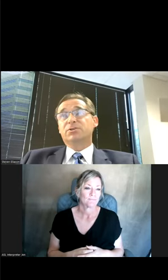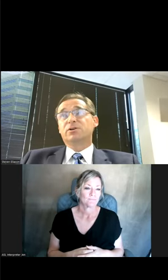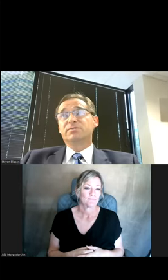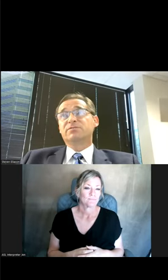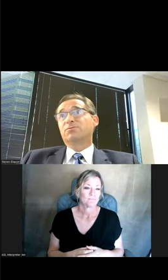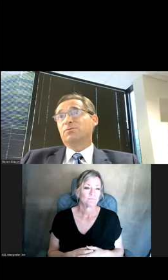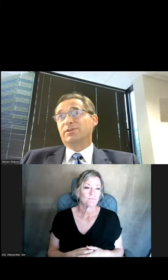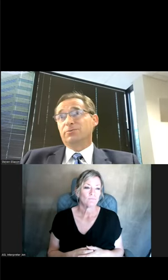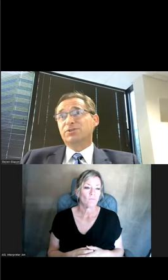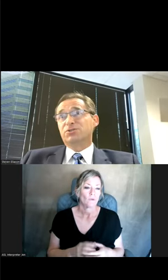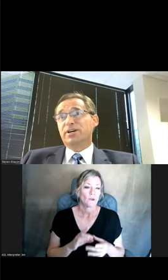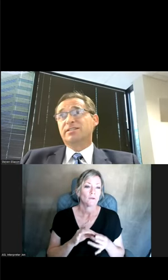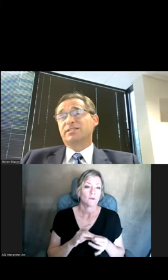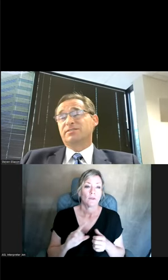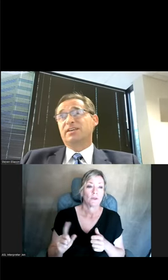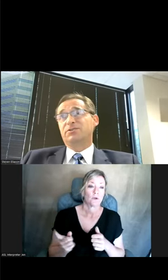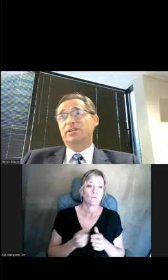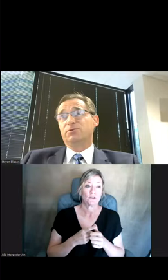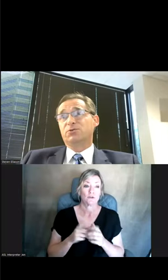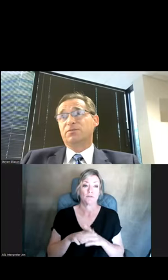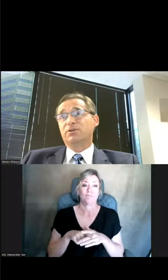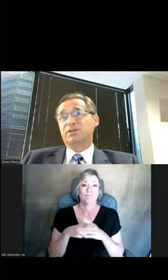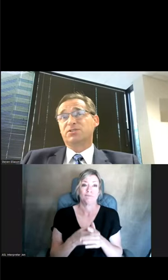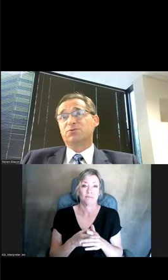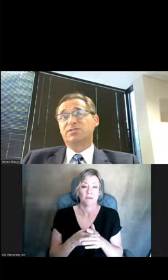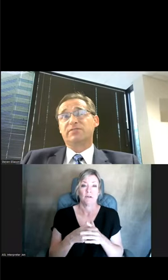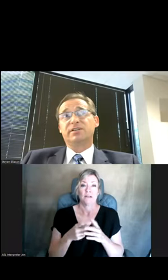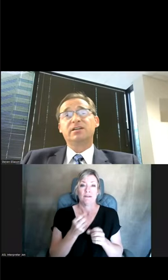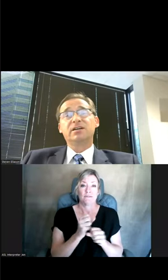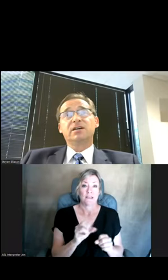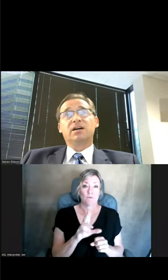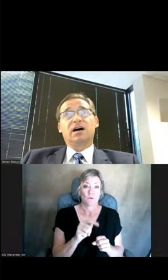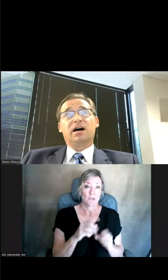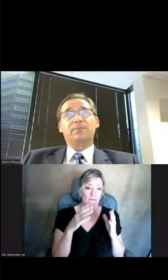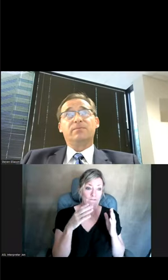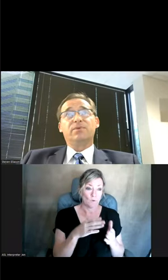In terms of the original genesis of Safe UT, which was focused on school safety,